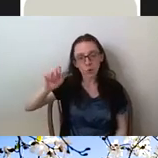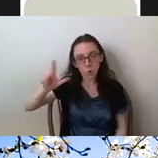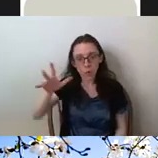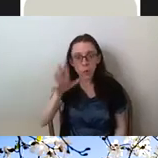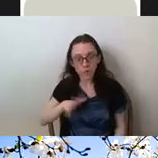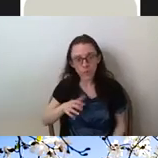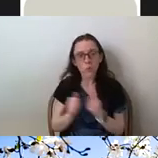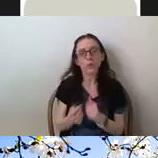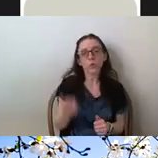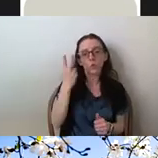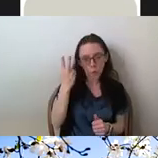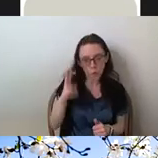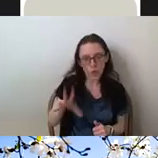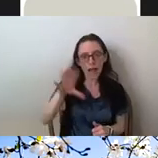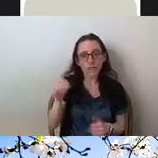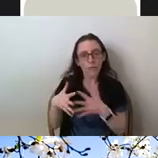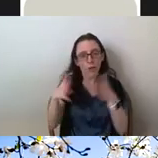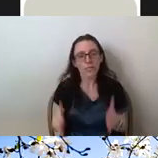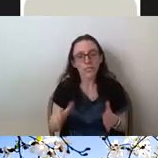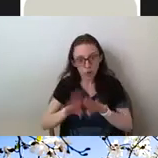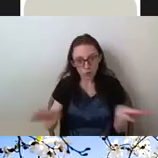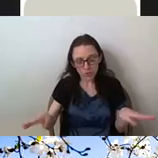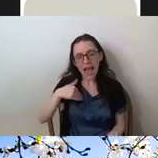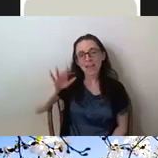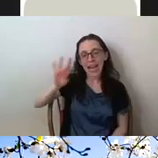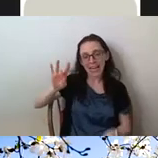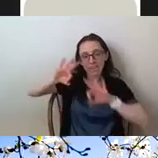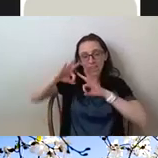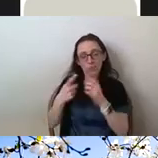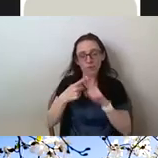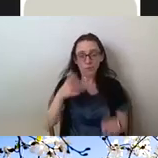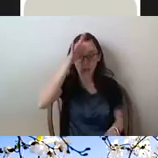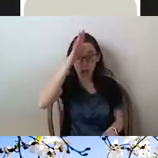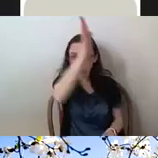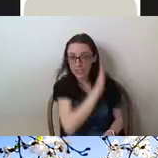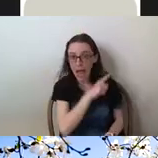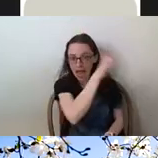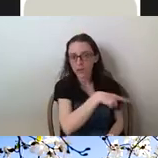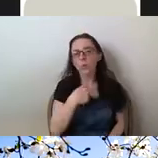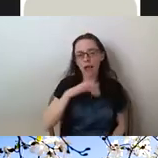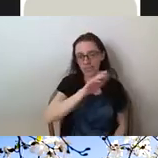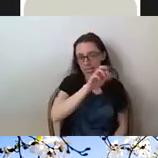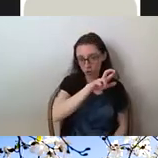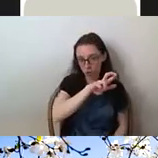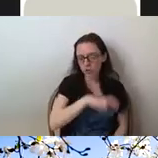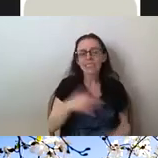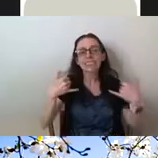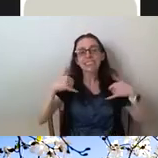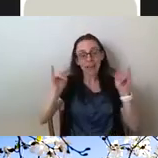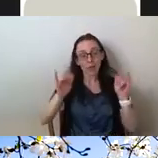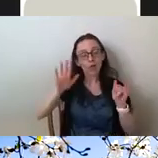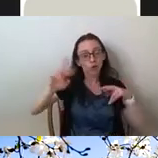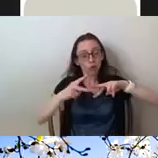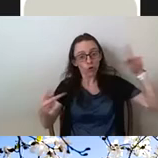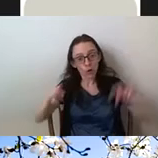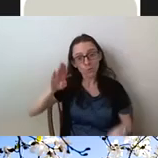she describes having about eight relatives from her paternal family that have had cancer. And even so, she tested negative for